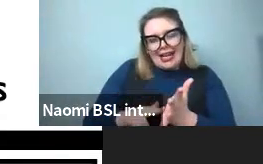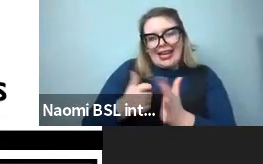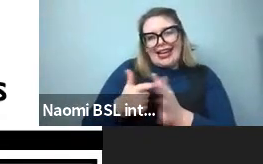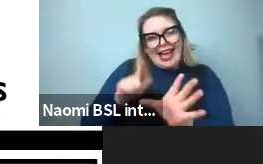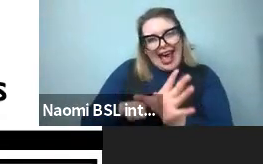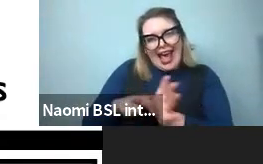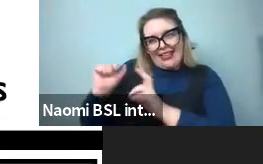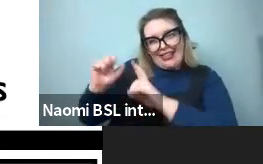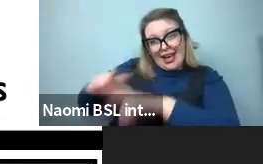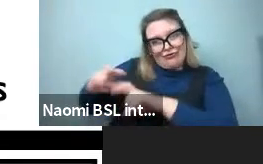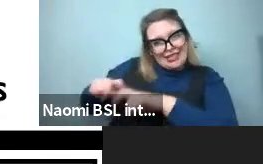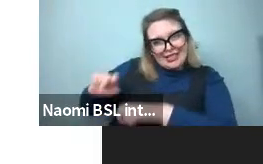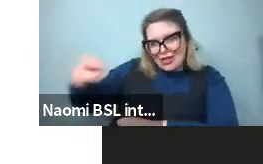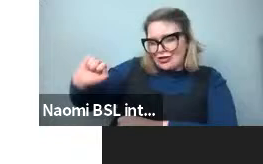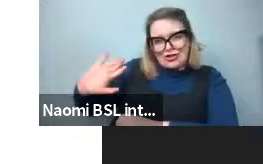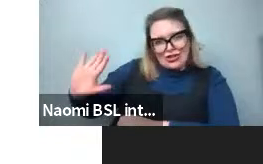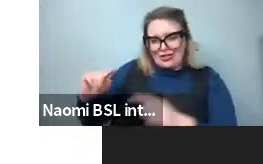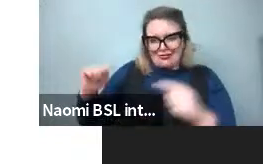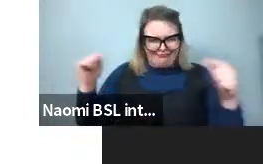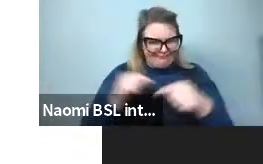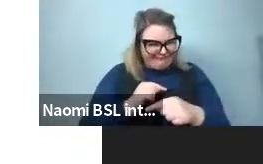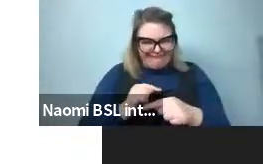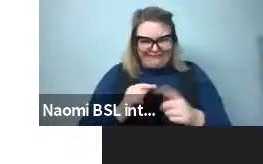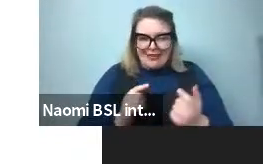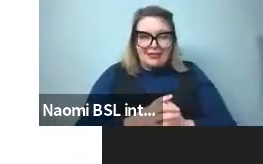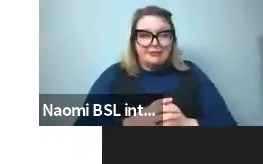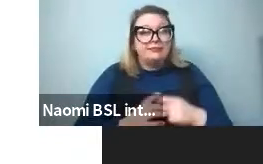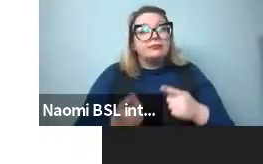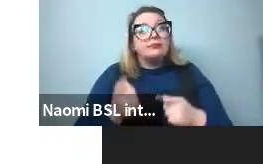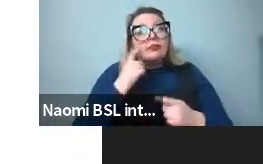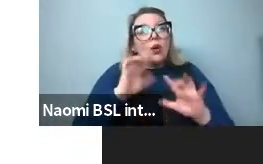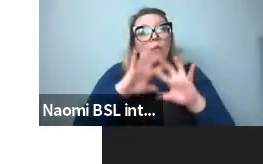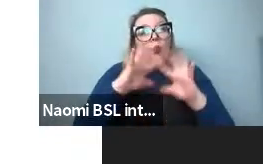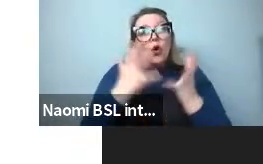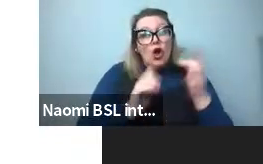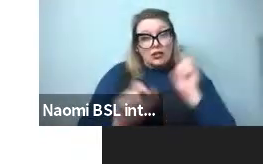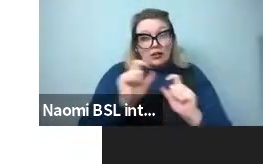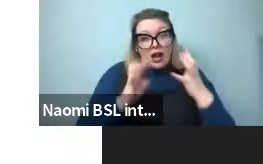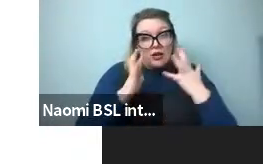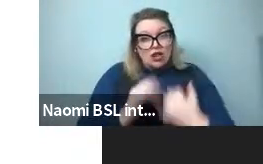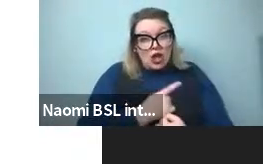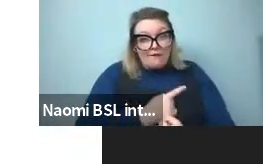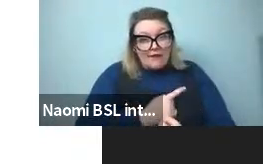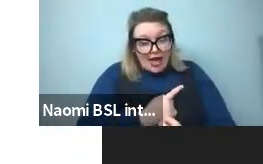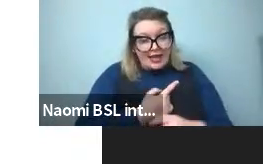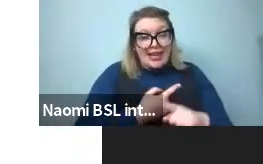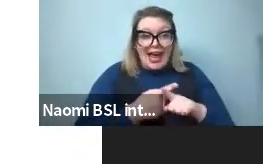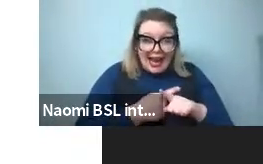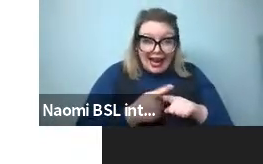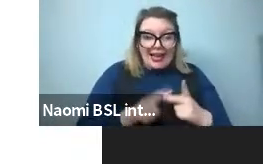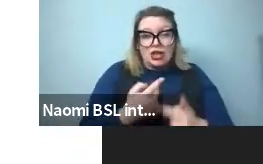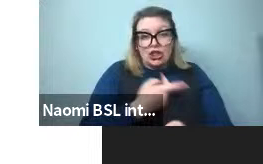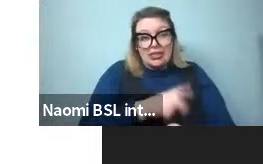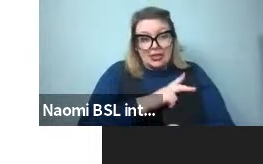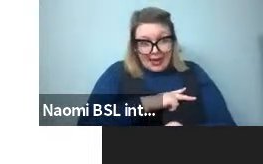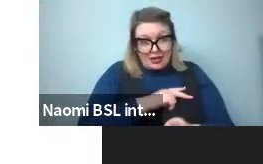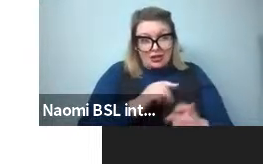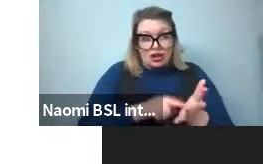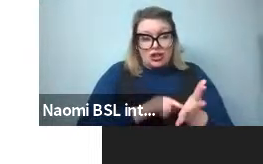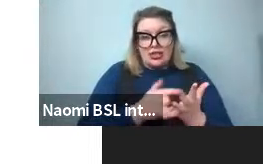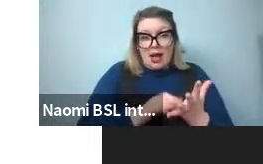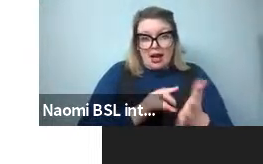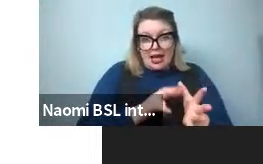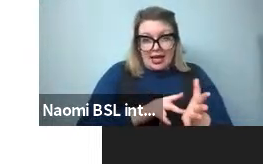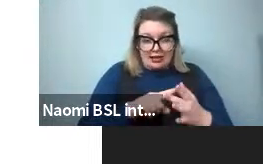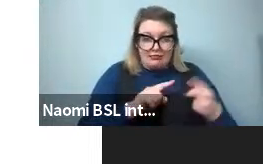cues if you happen to know what that is. So then what we did is we go to the world color survey, put English, Spanish, and Chamonix first. English